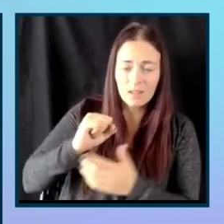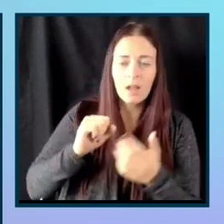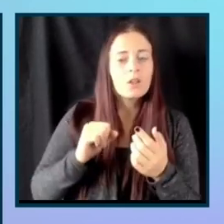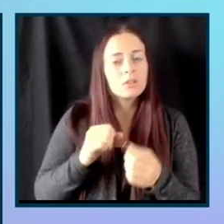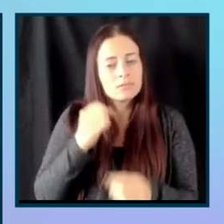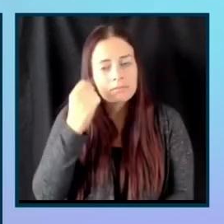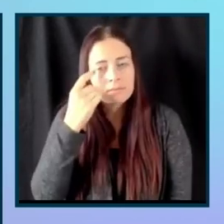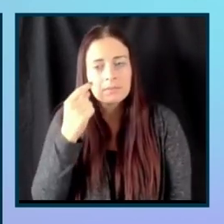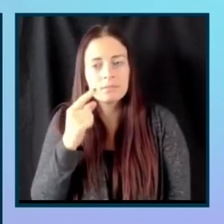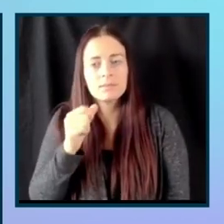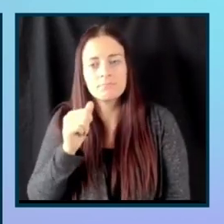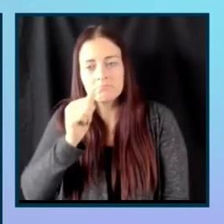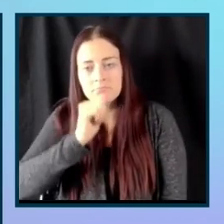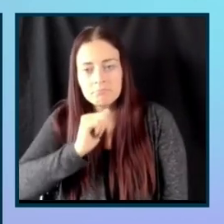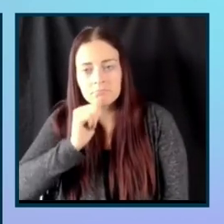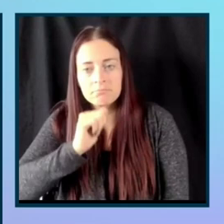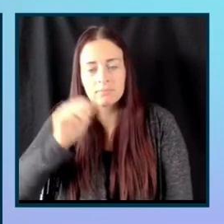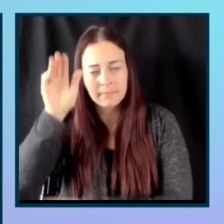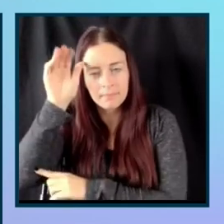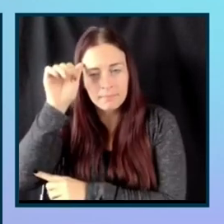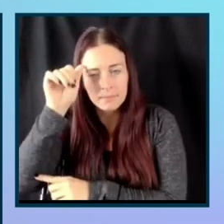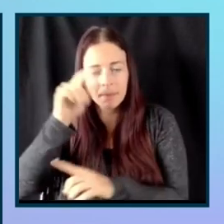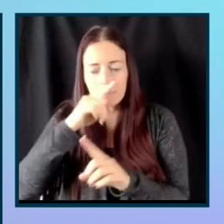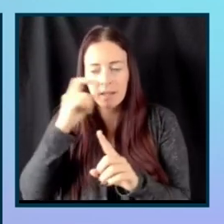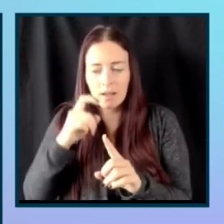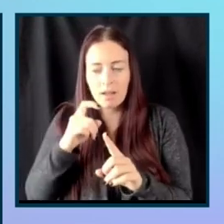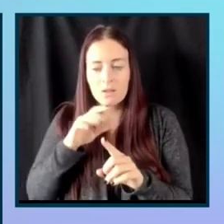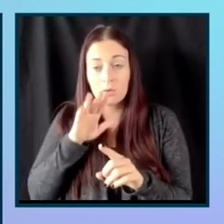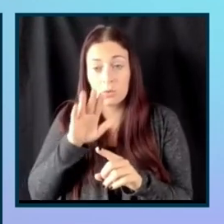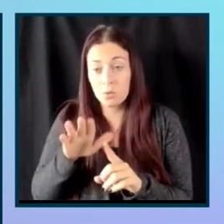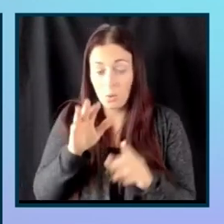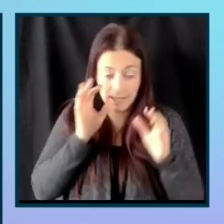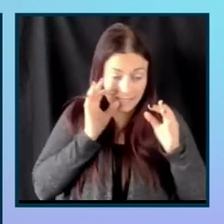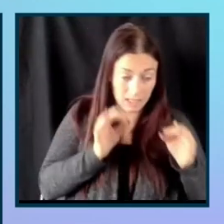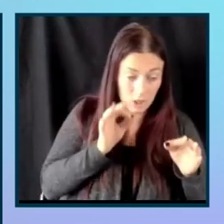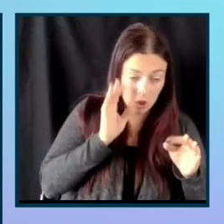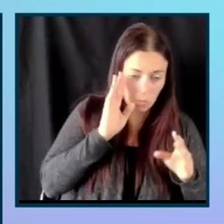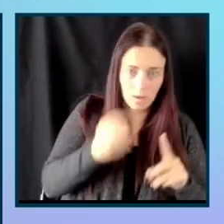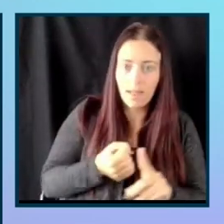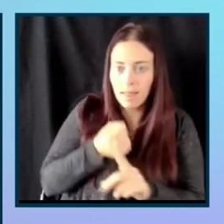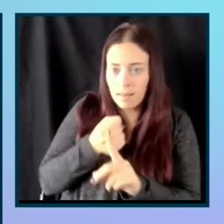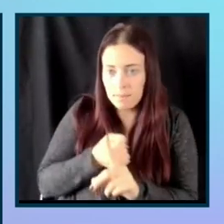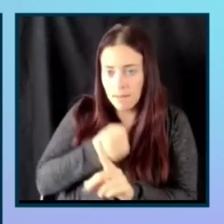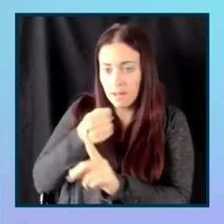in a very large pond that is really going to be impactful in people's lives.